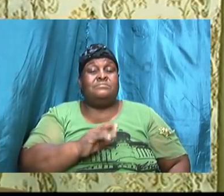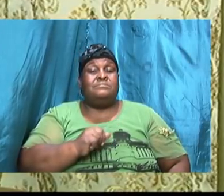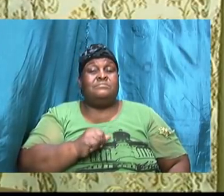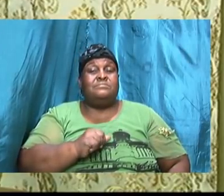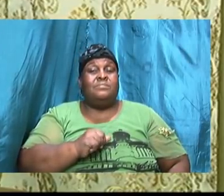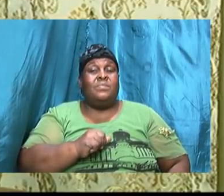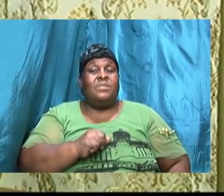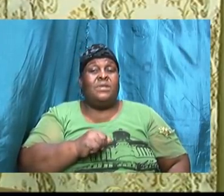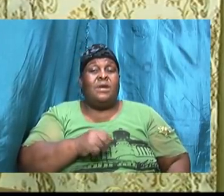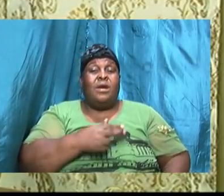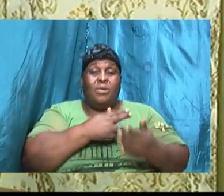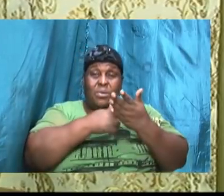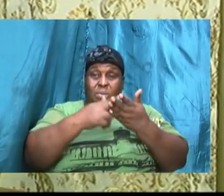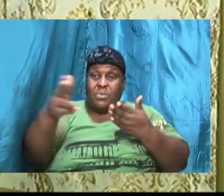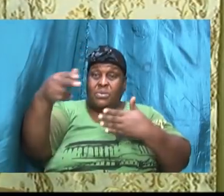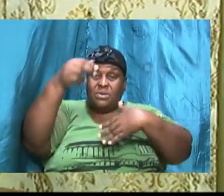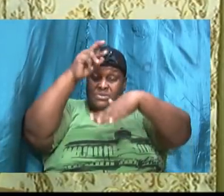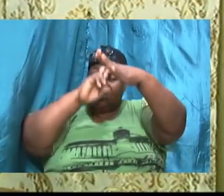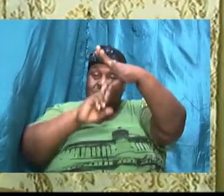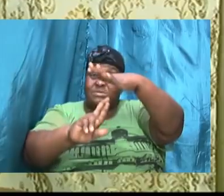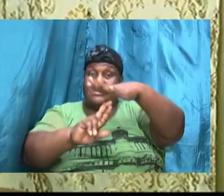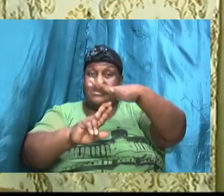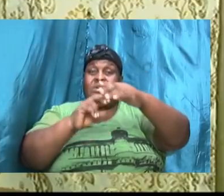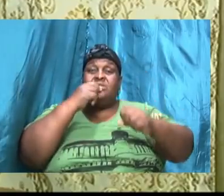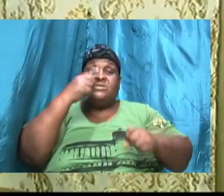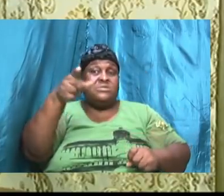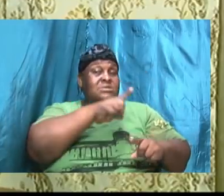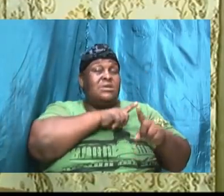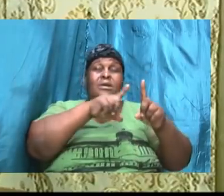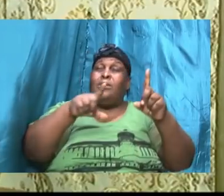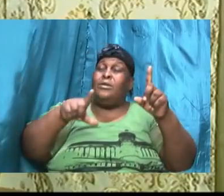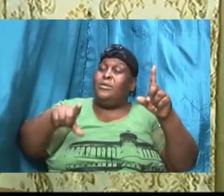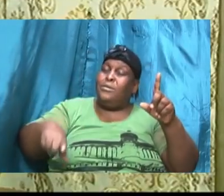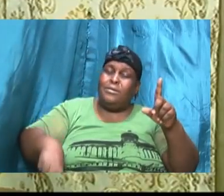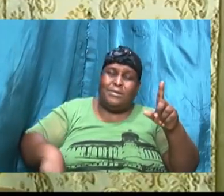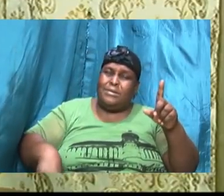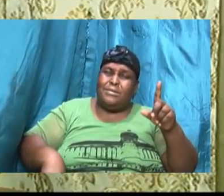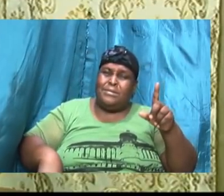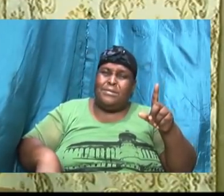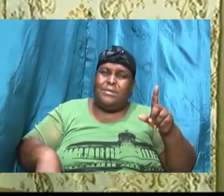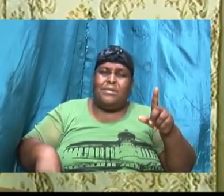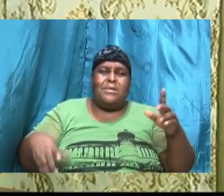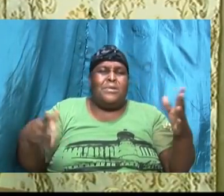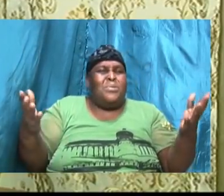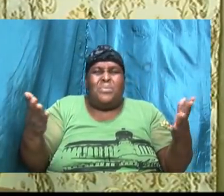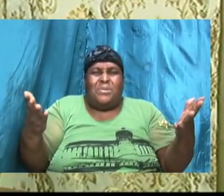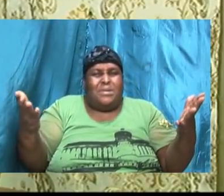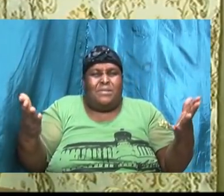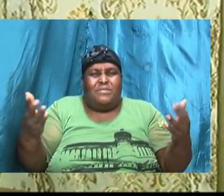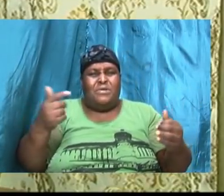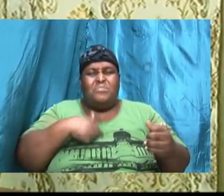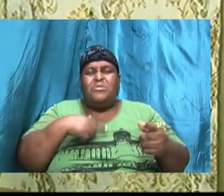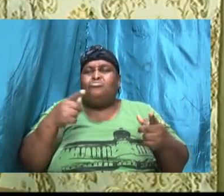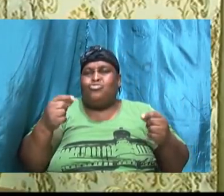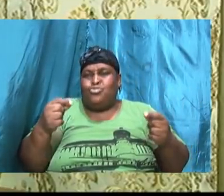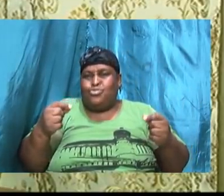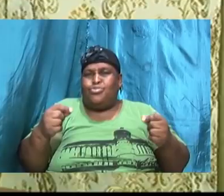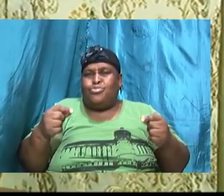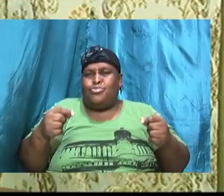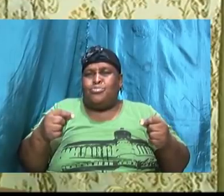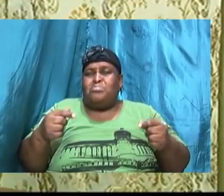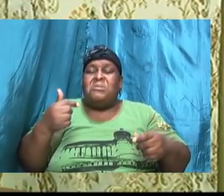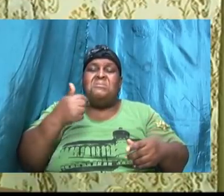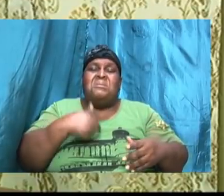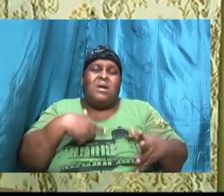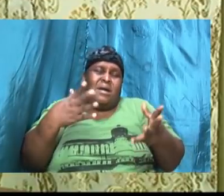a holy respect to say that Lord whatever I do I want to make sure